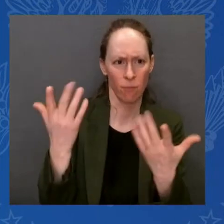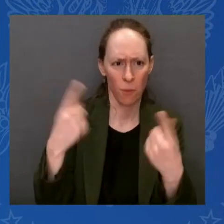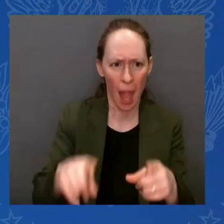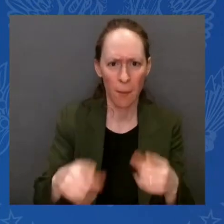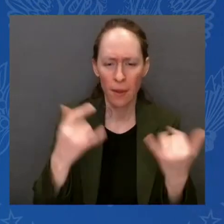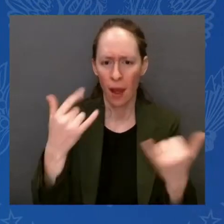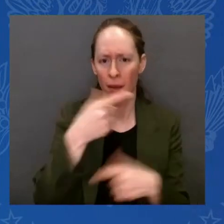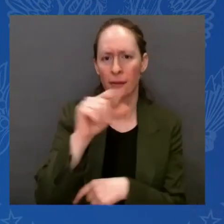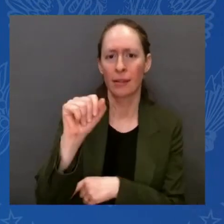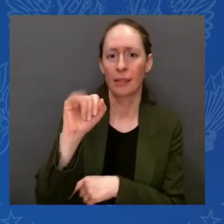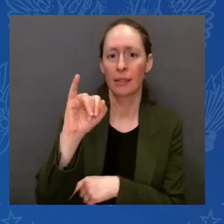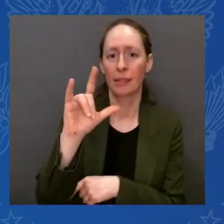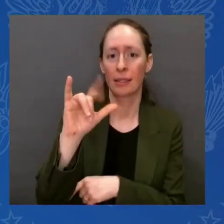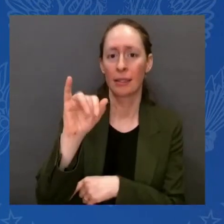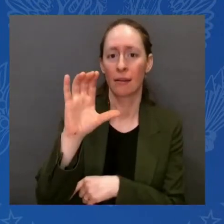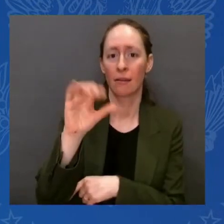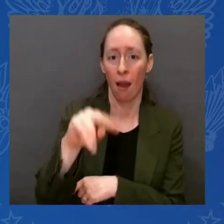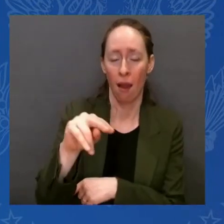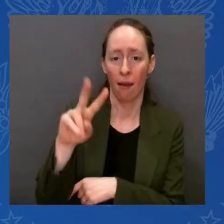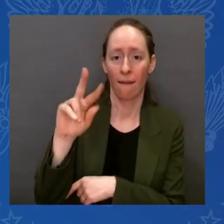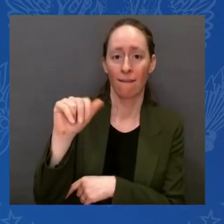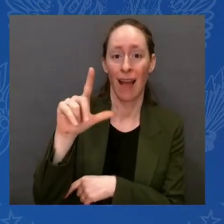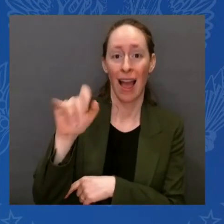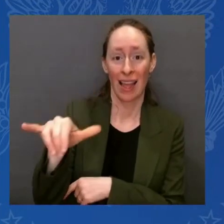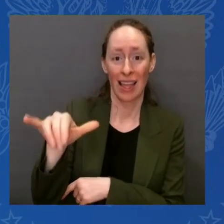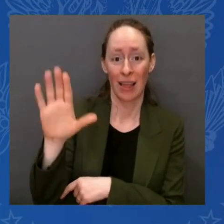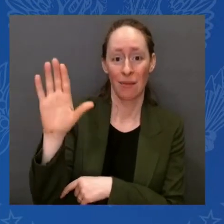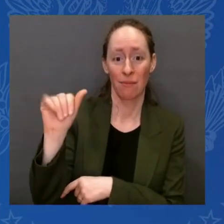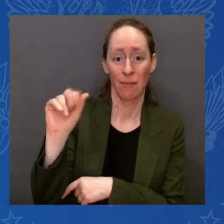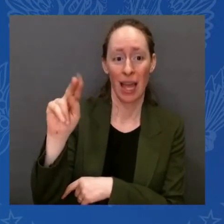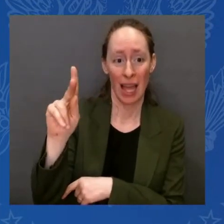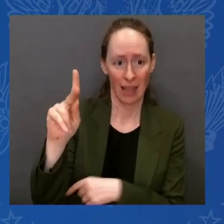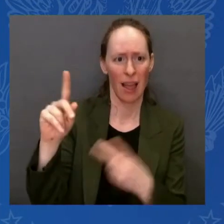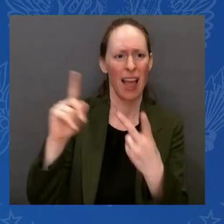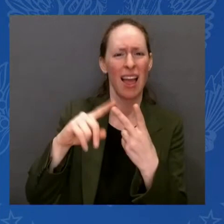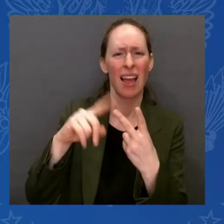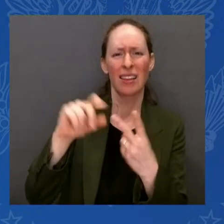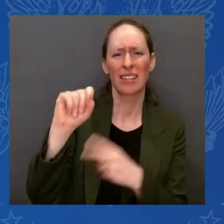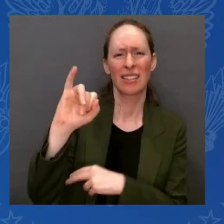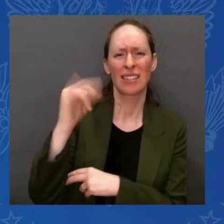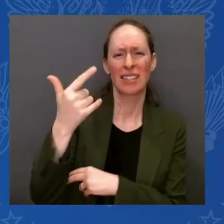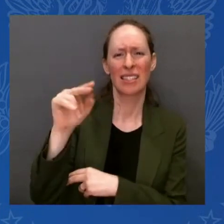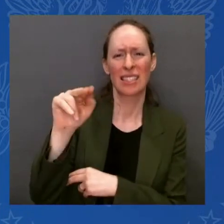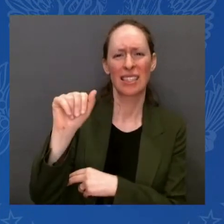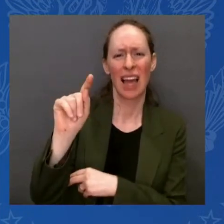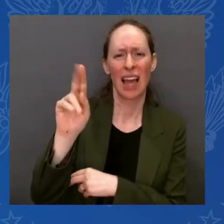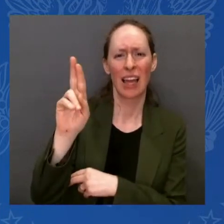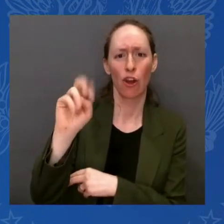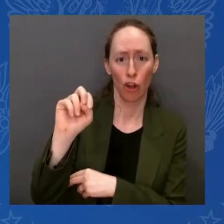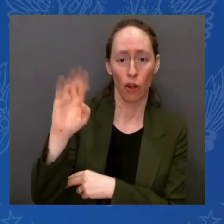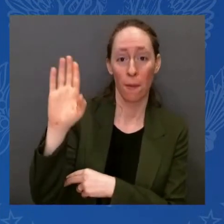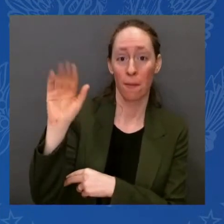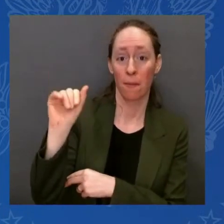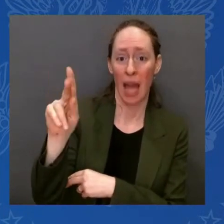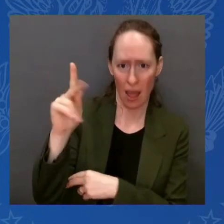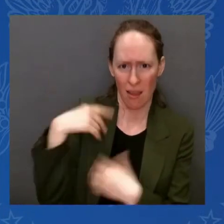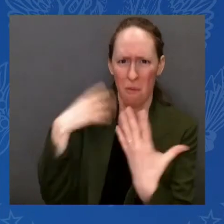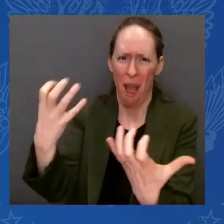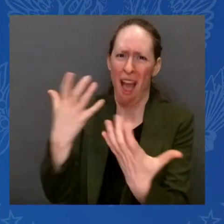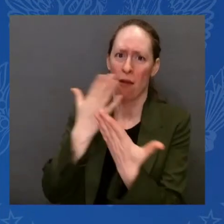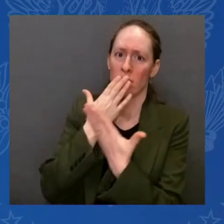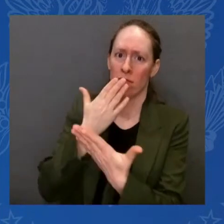thanks to the quick action of my administration over the past few days, Americans can have confidence that the banking system is safe.